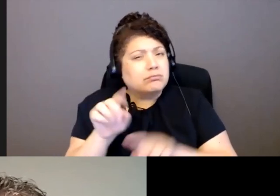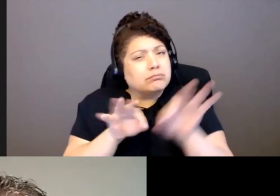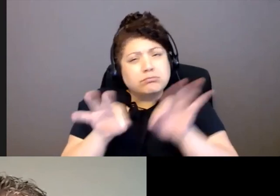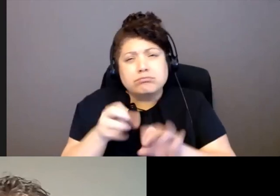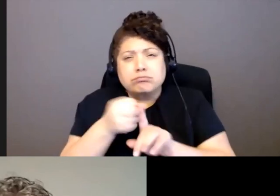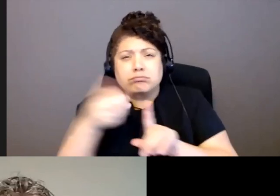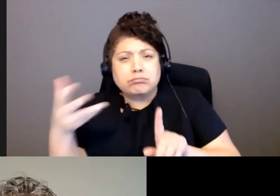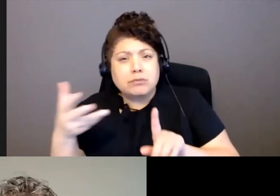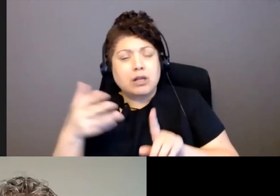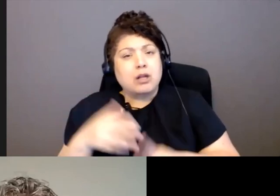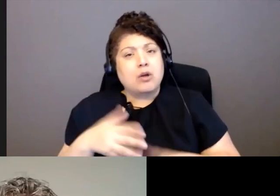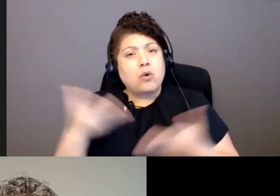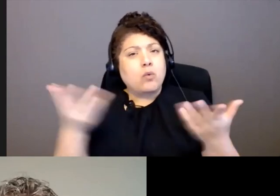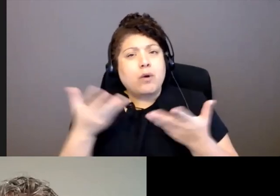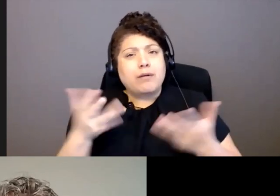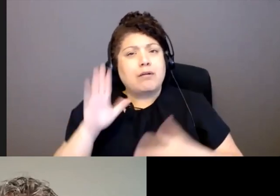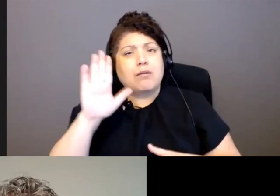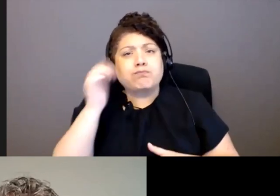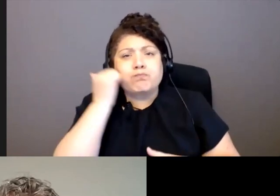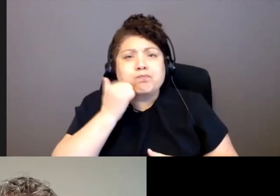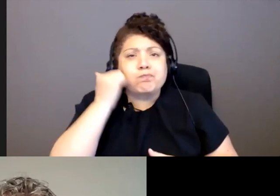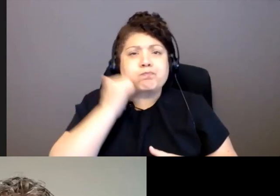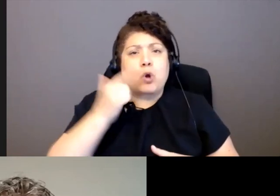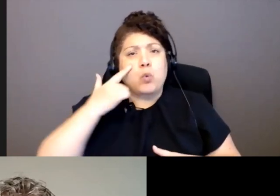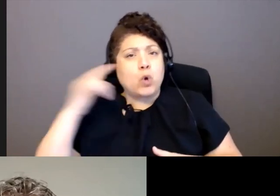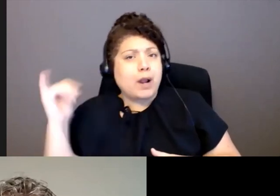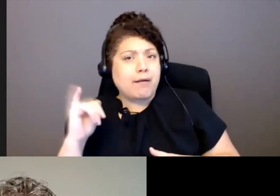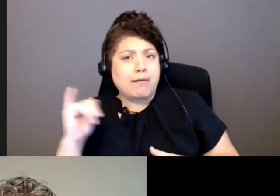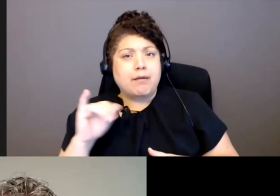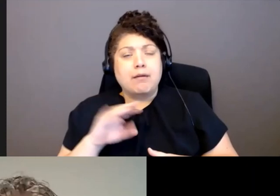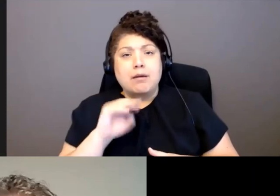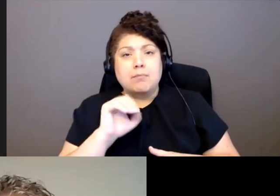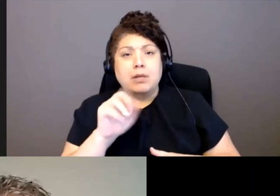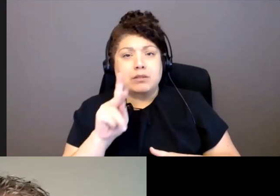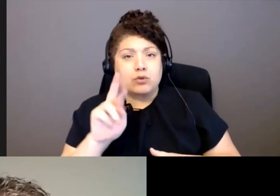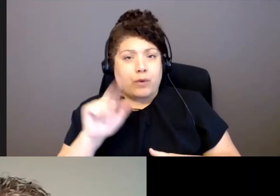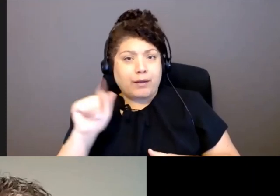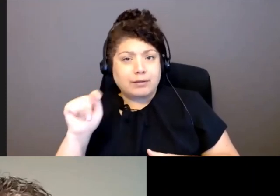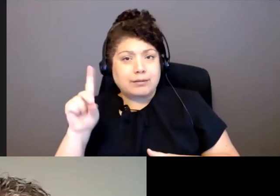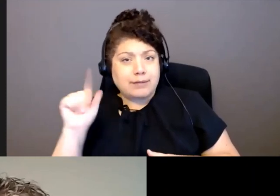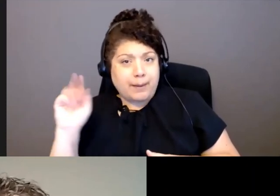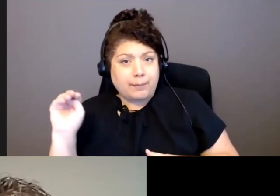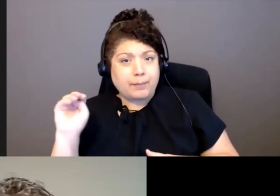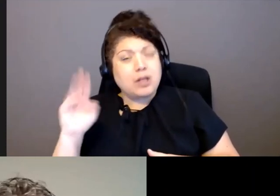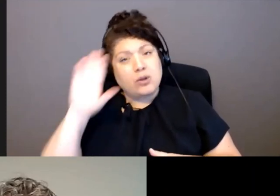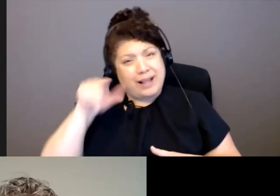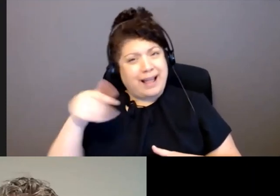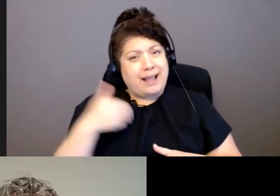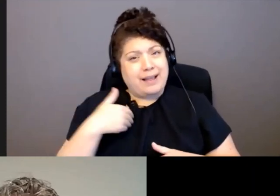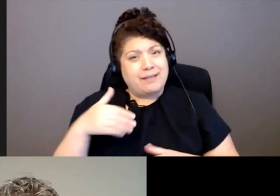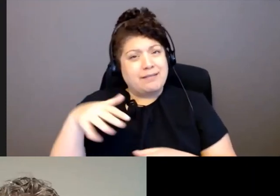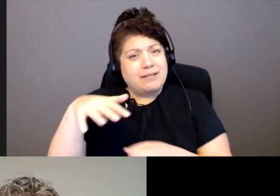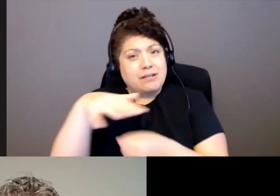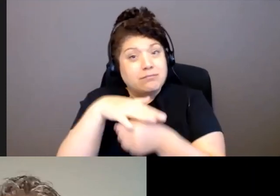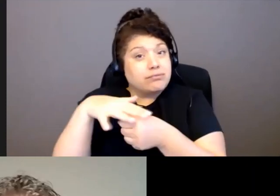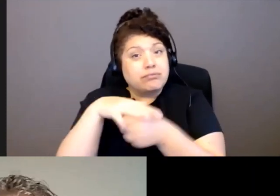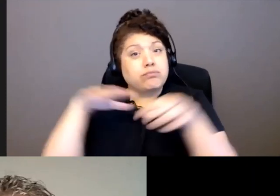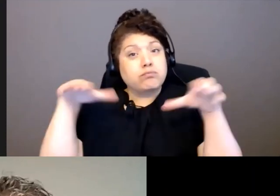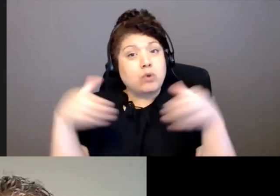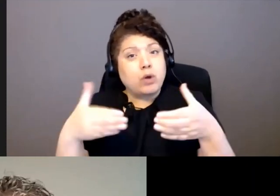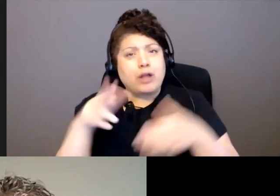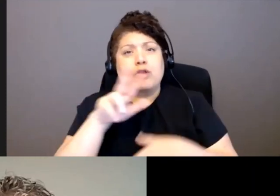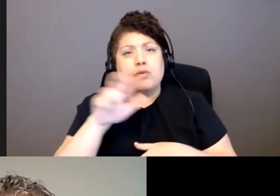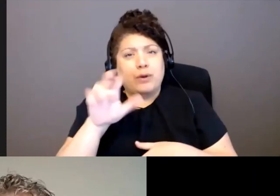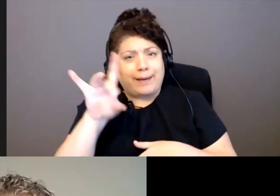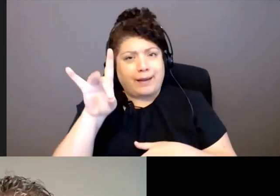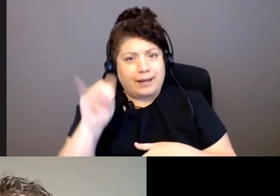like in Muskrat Dam? I know it's a population of about 380 people. It's on a huge area